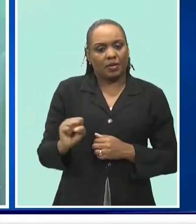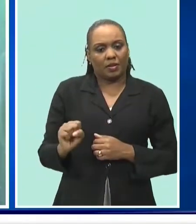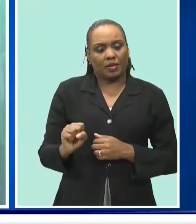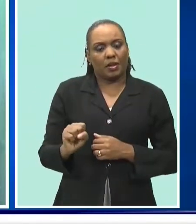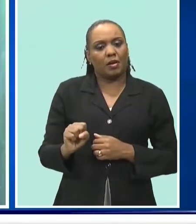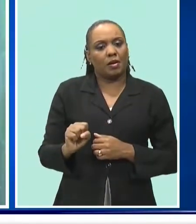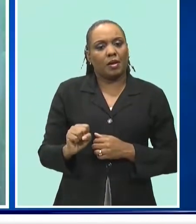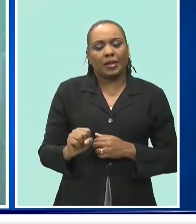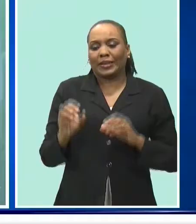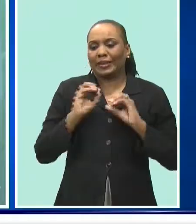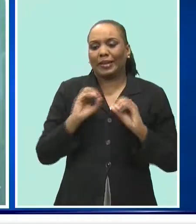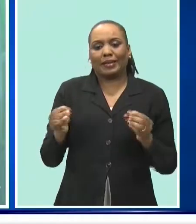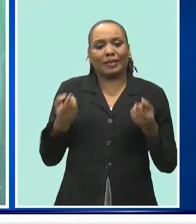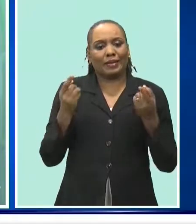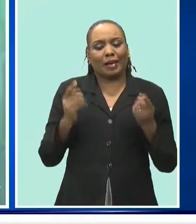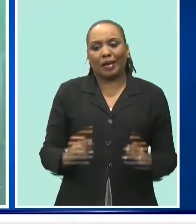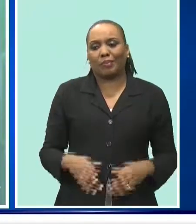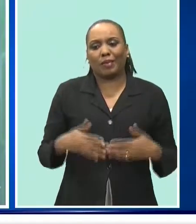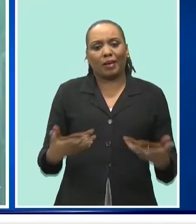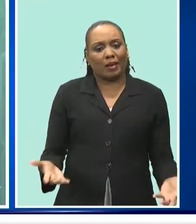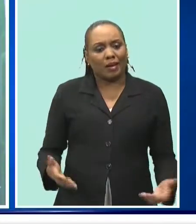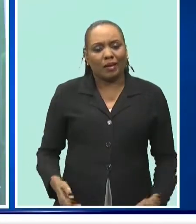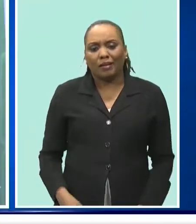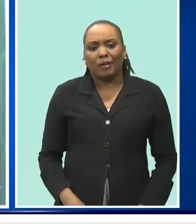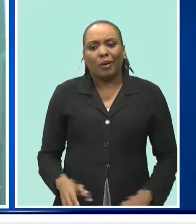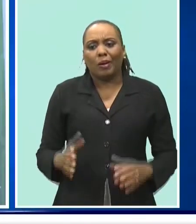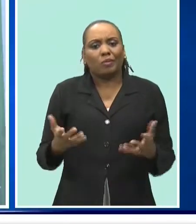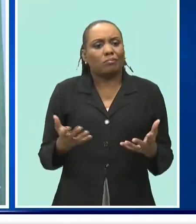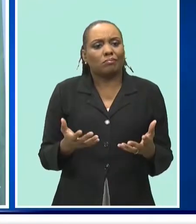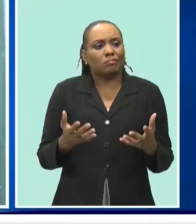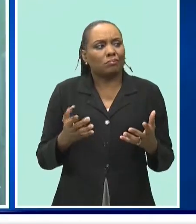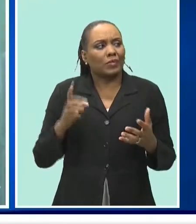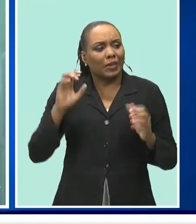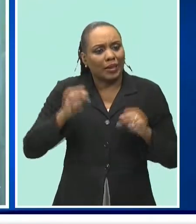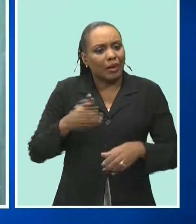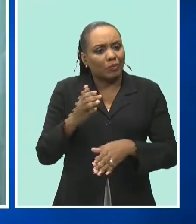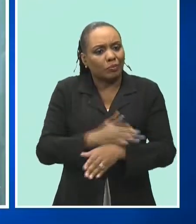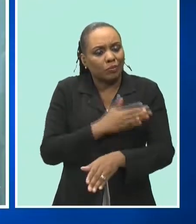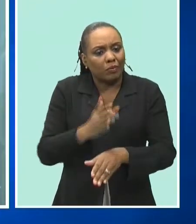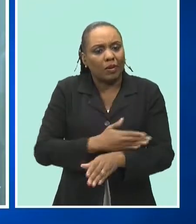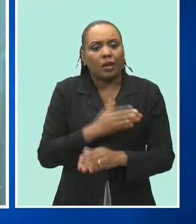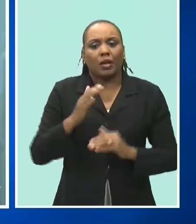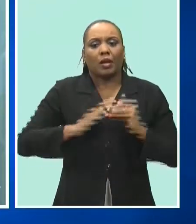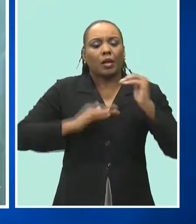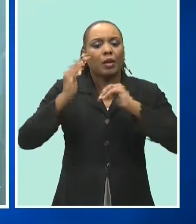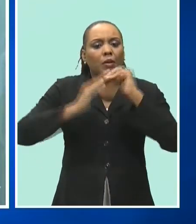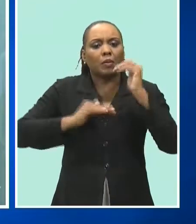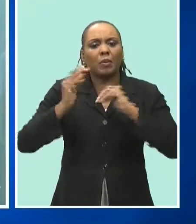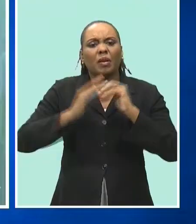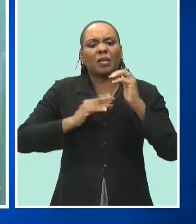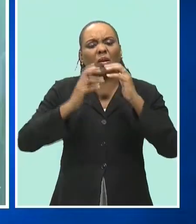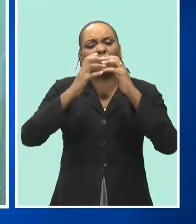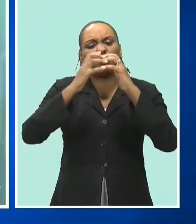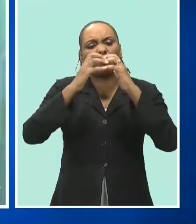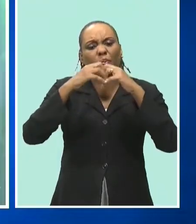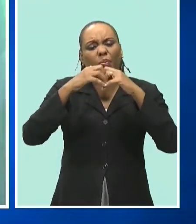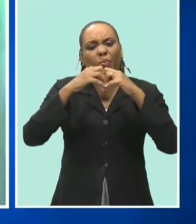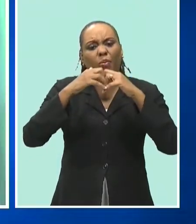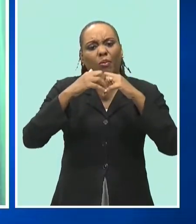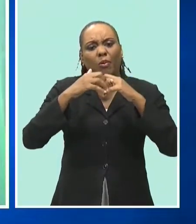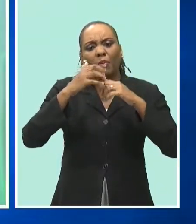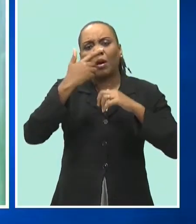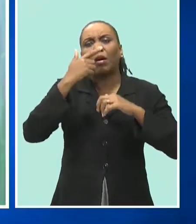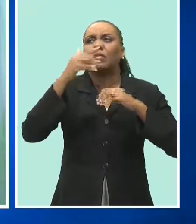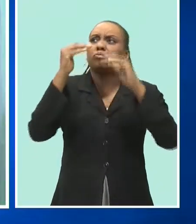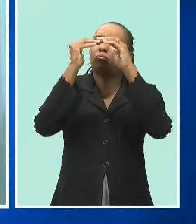and we don't we don't fully appreciate that this building is falling apart in front of our eyes because the top